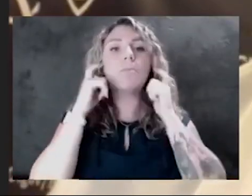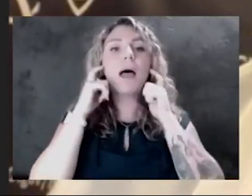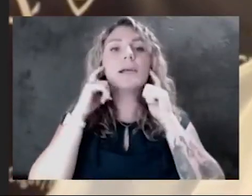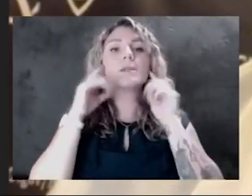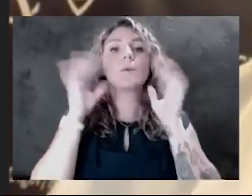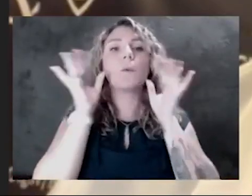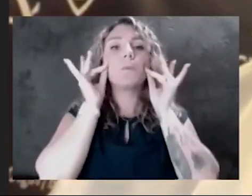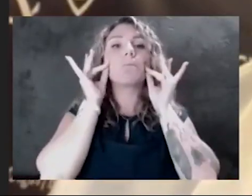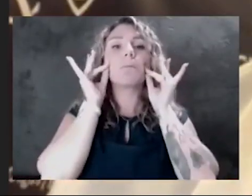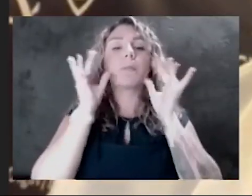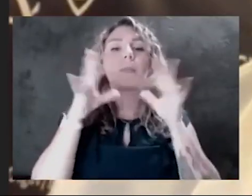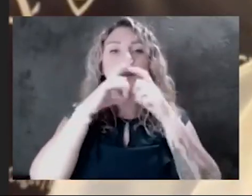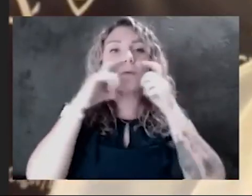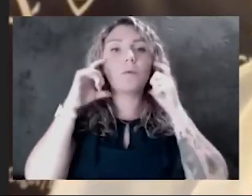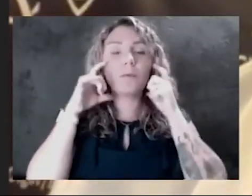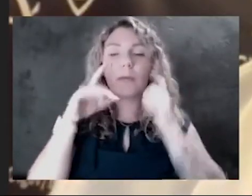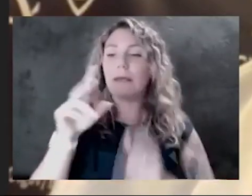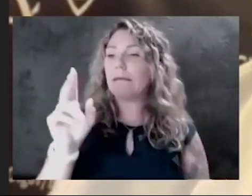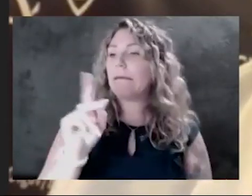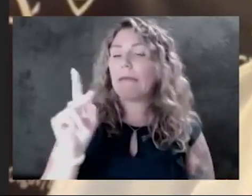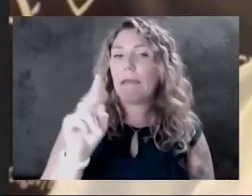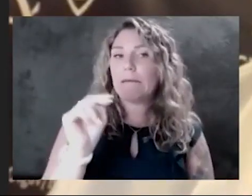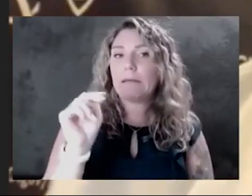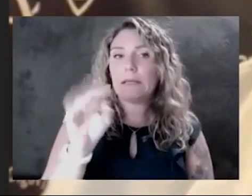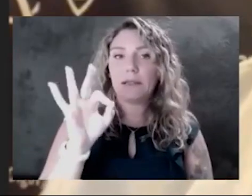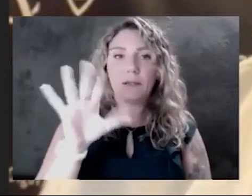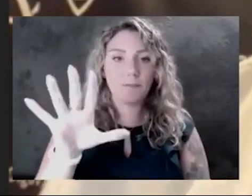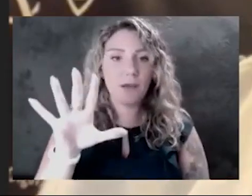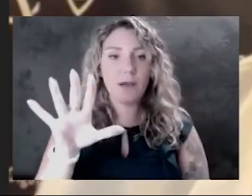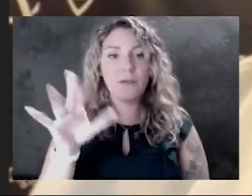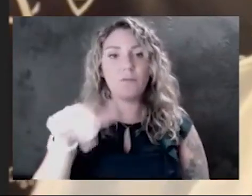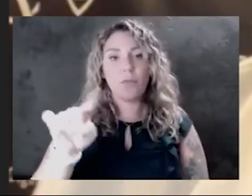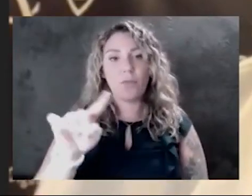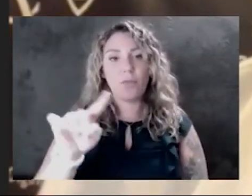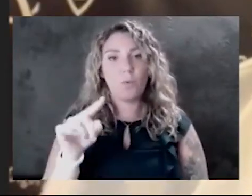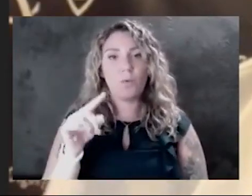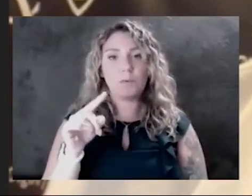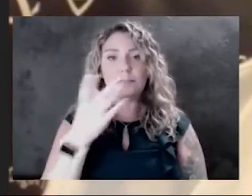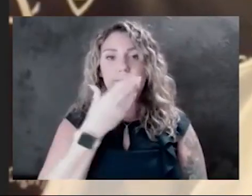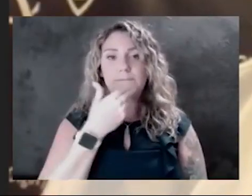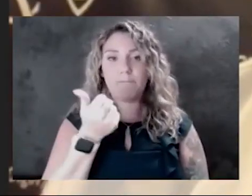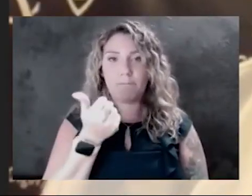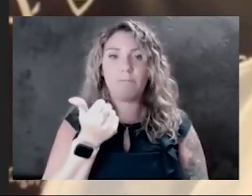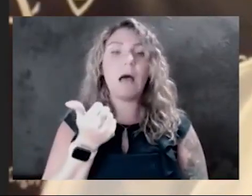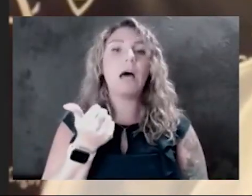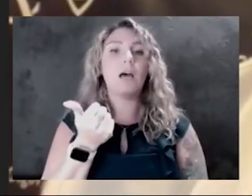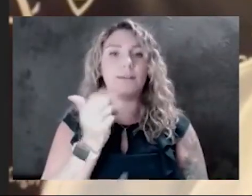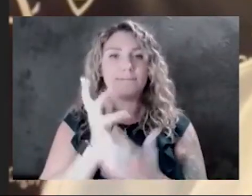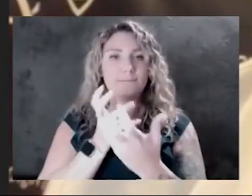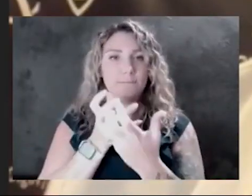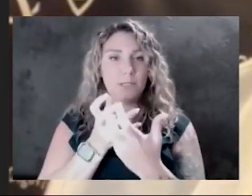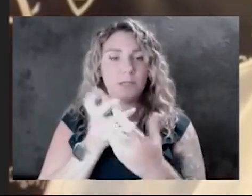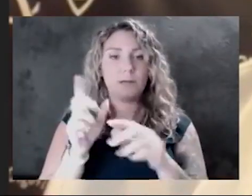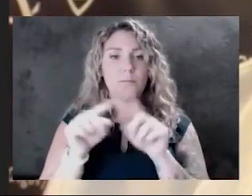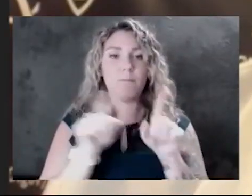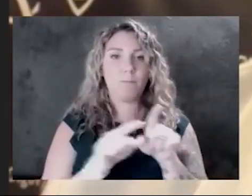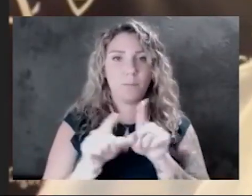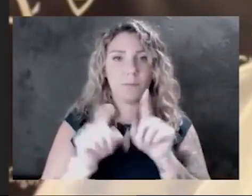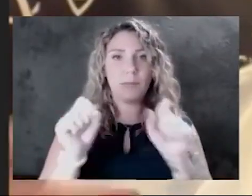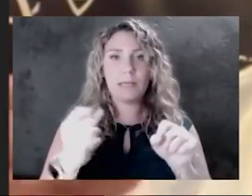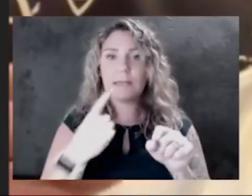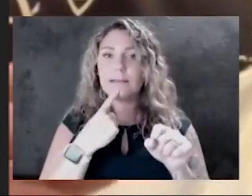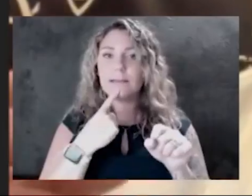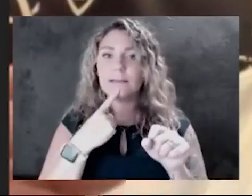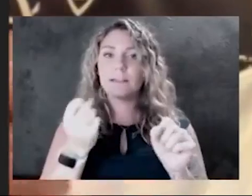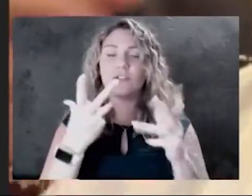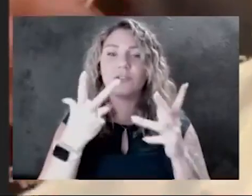KN95s, if you can get those, are better fitting. But I also can tell you that there are a lot of